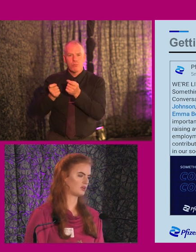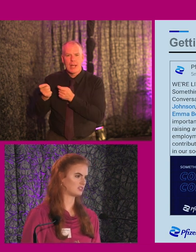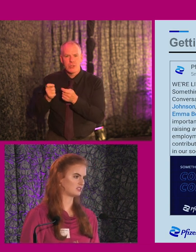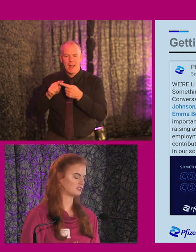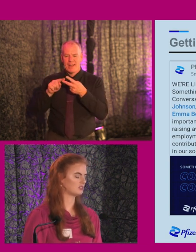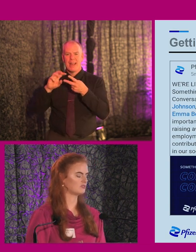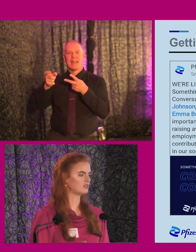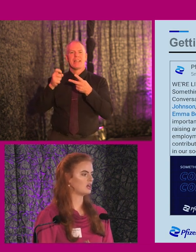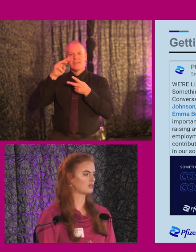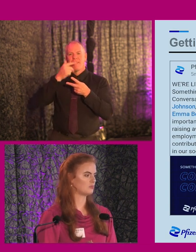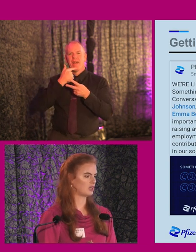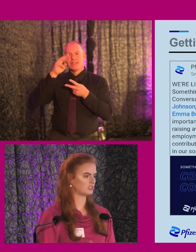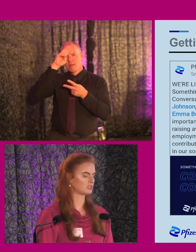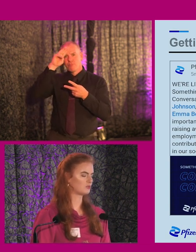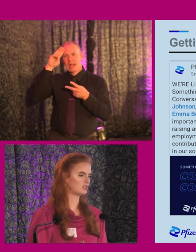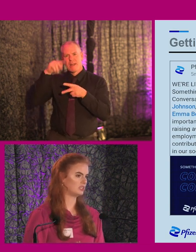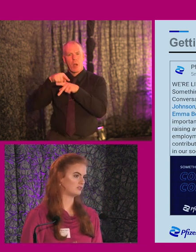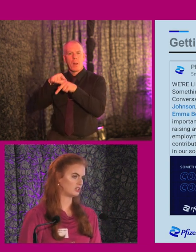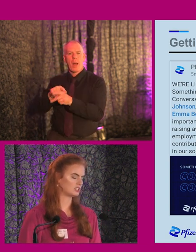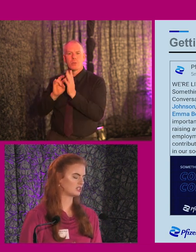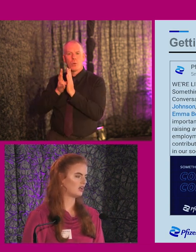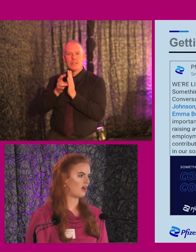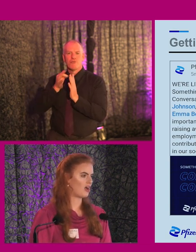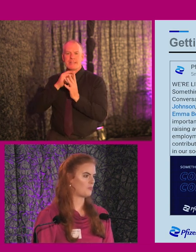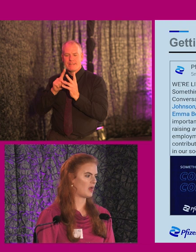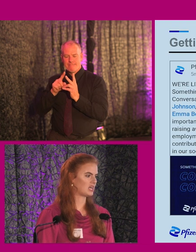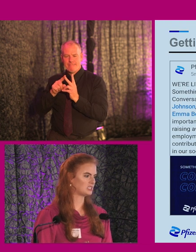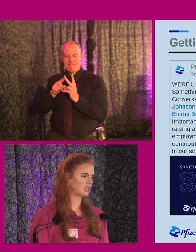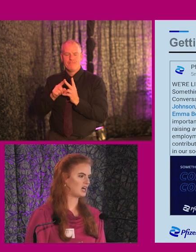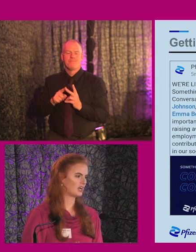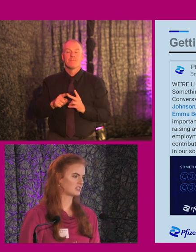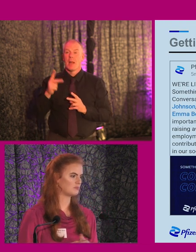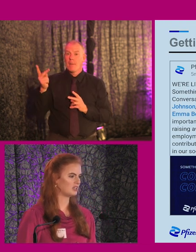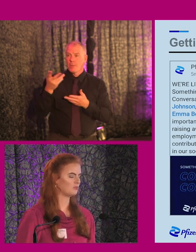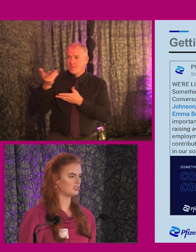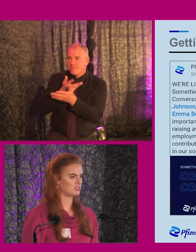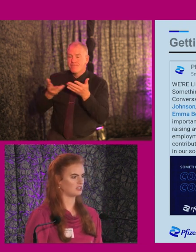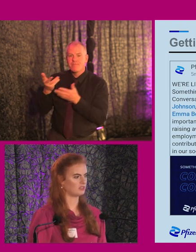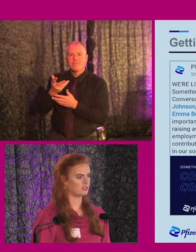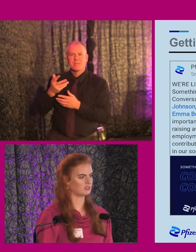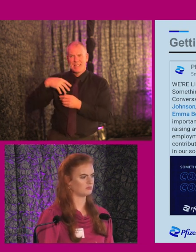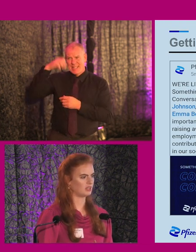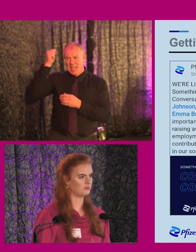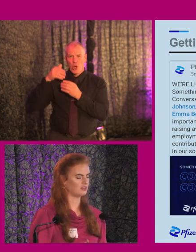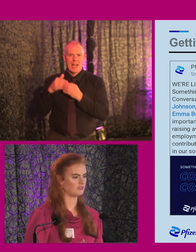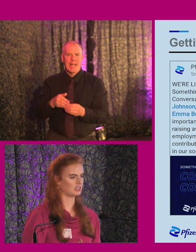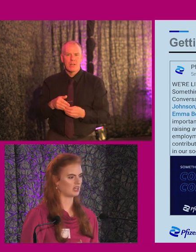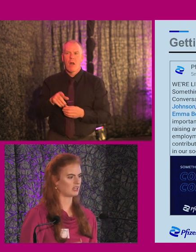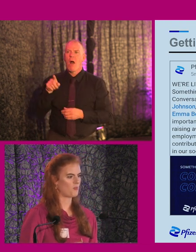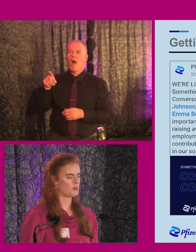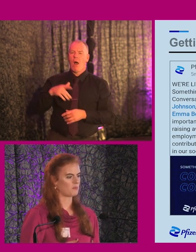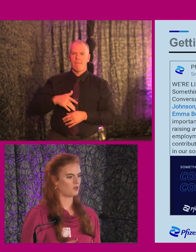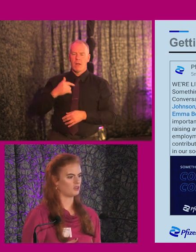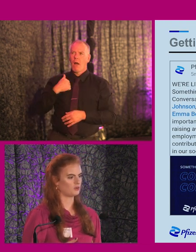vice president of compliance, quality and risk. And I guess speaking with these senior leaders made me feel